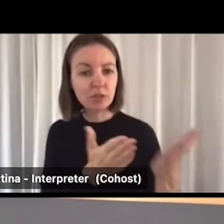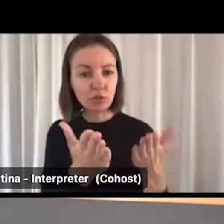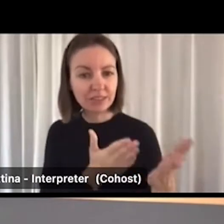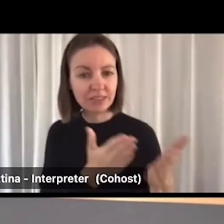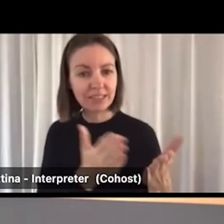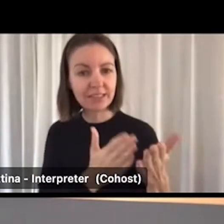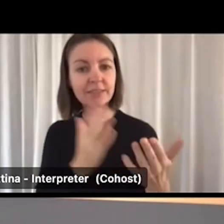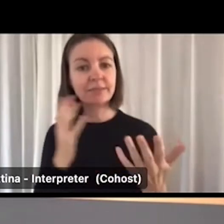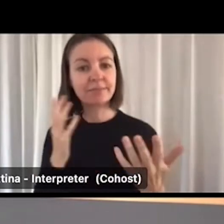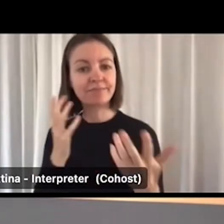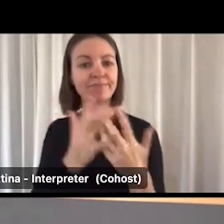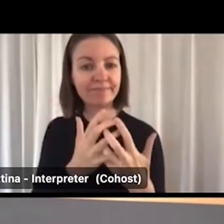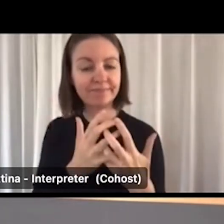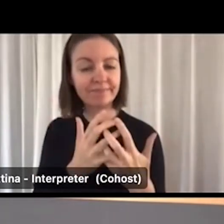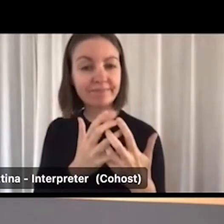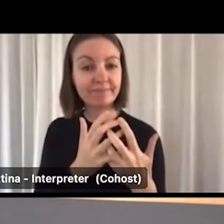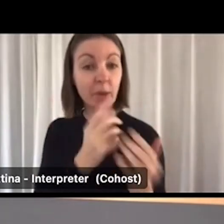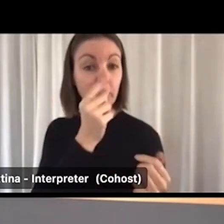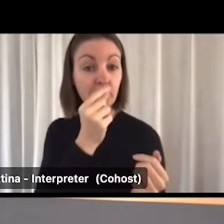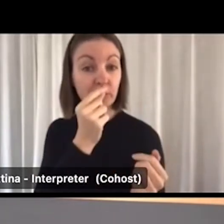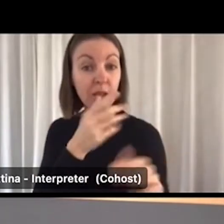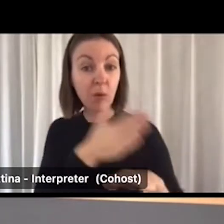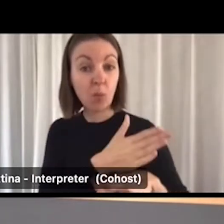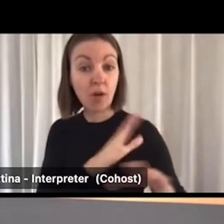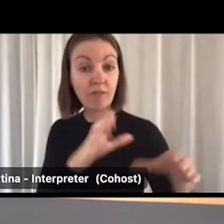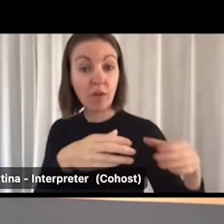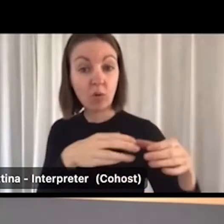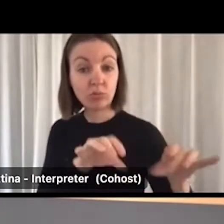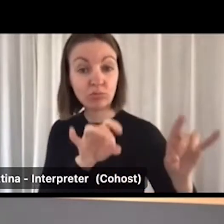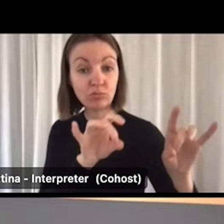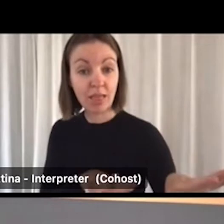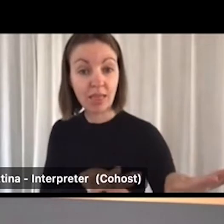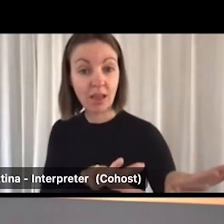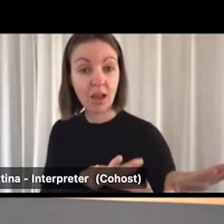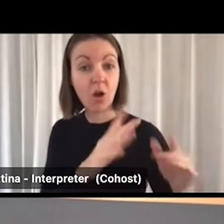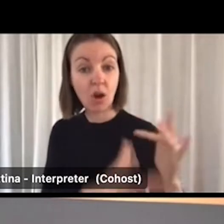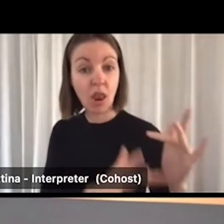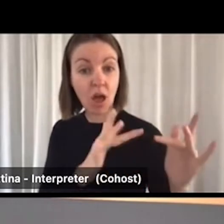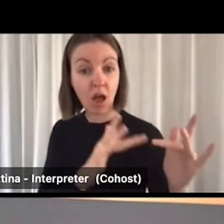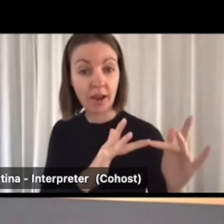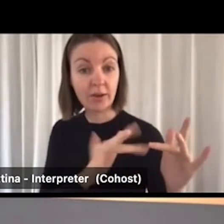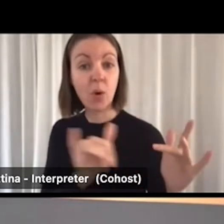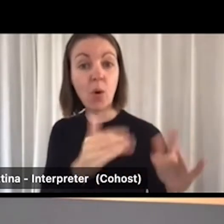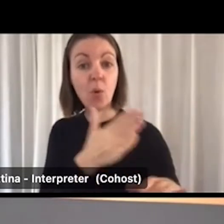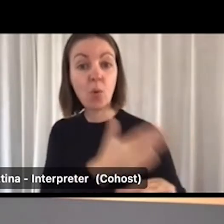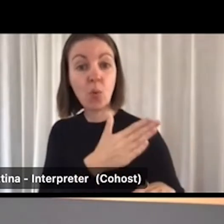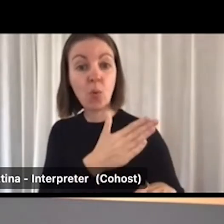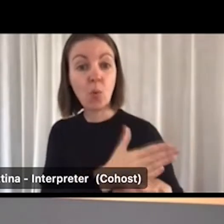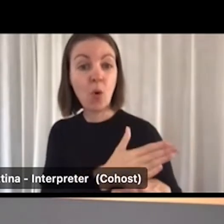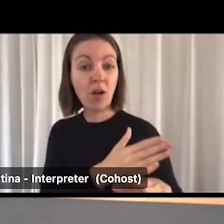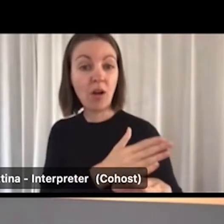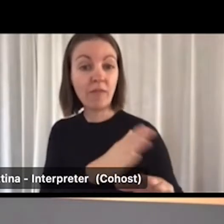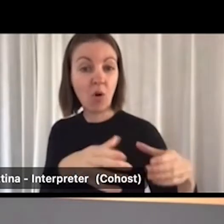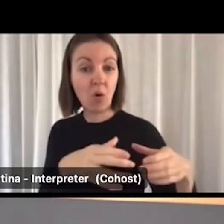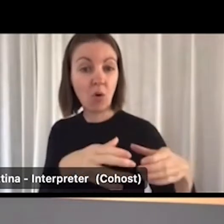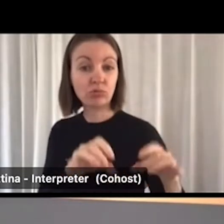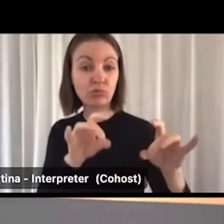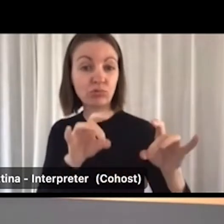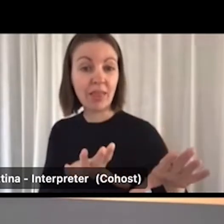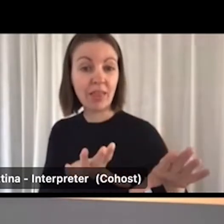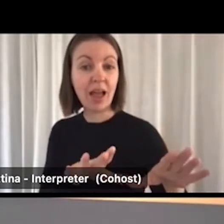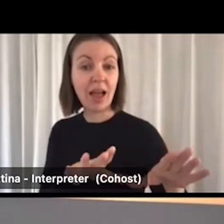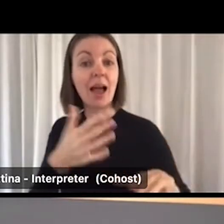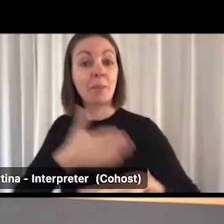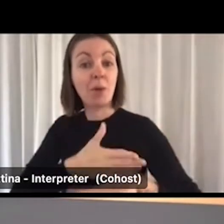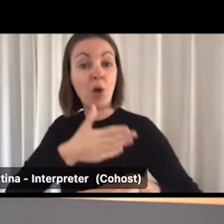And this could be Workforce Australia online, Workforce Australia employment service providers, Workforce